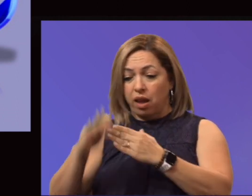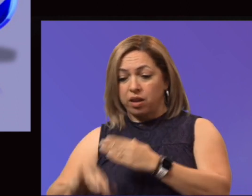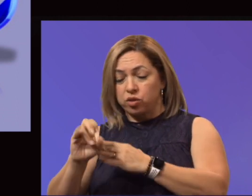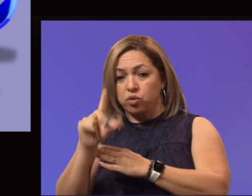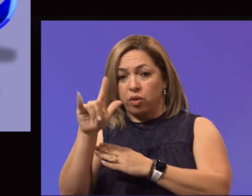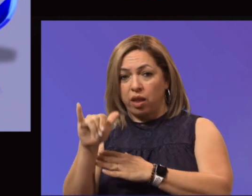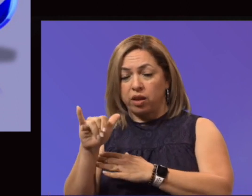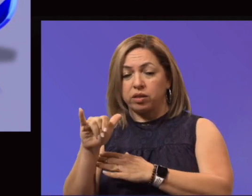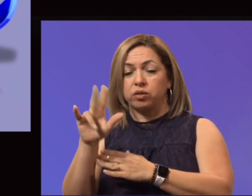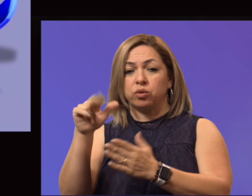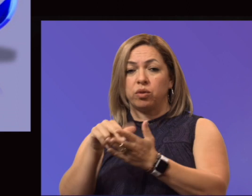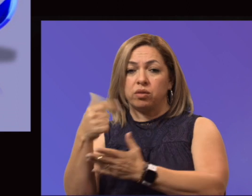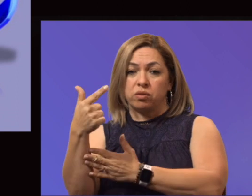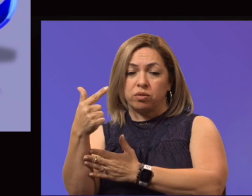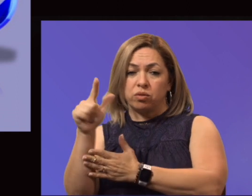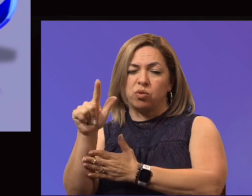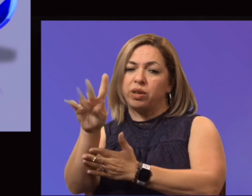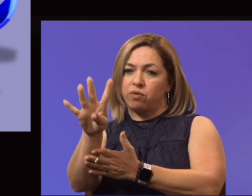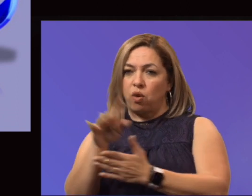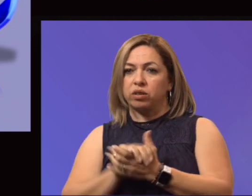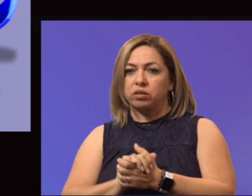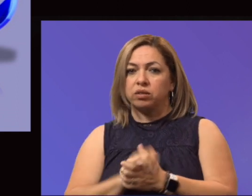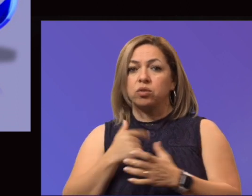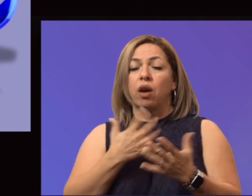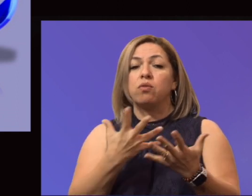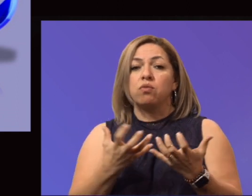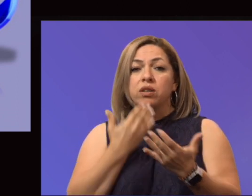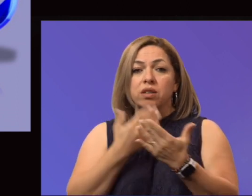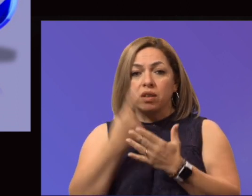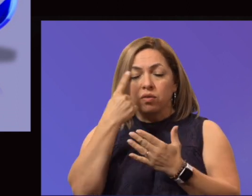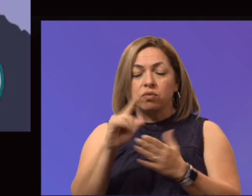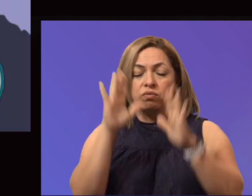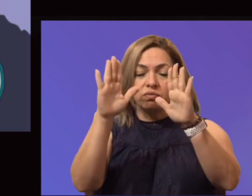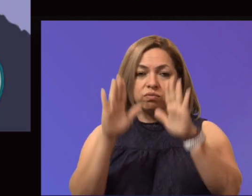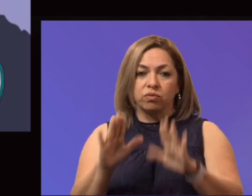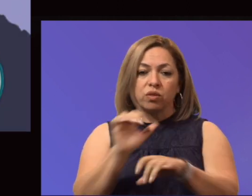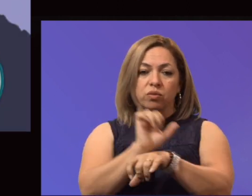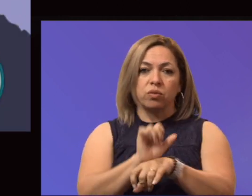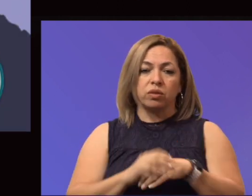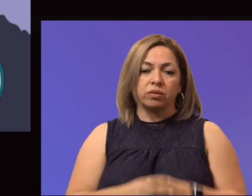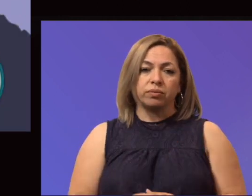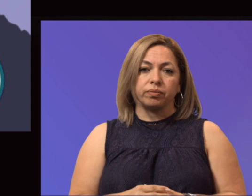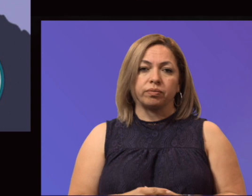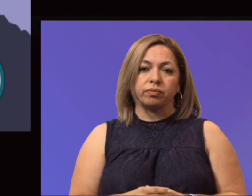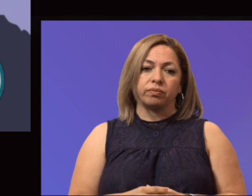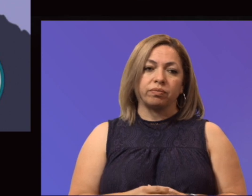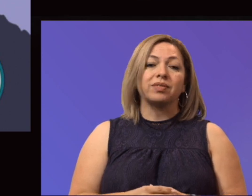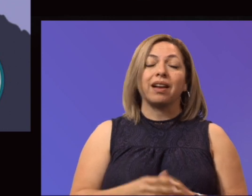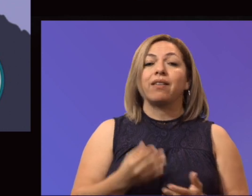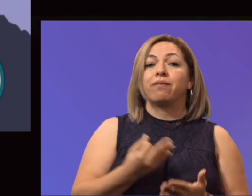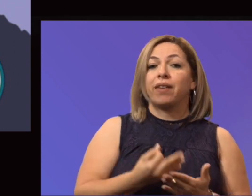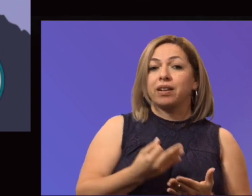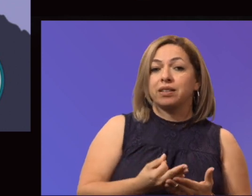2024. So I want to thank you so much for the great work that's done there. Moving on to financial and